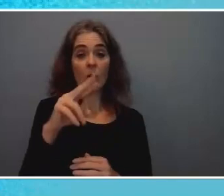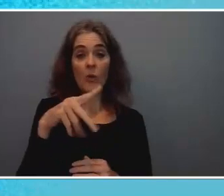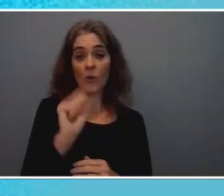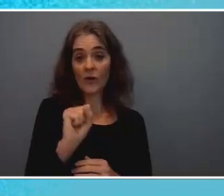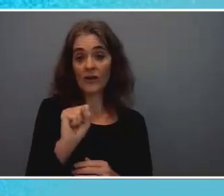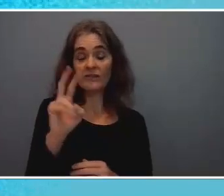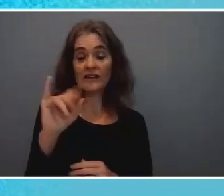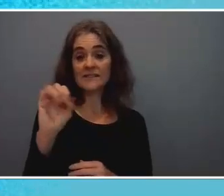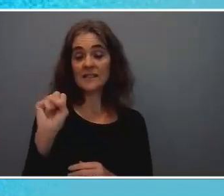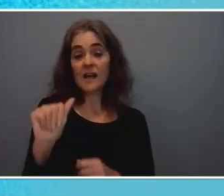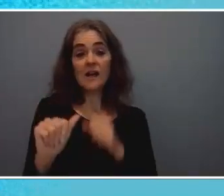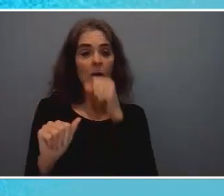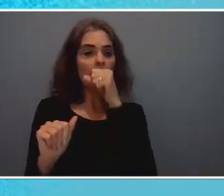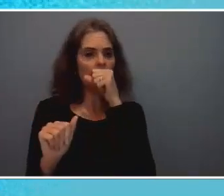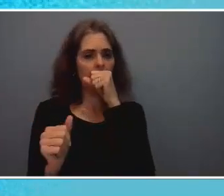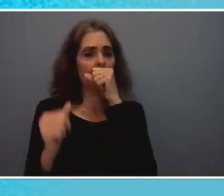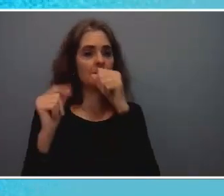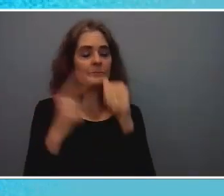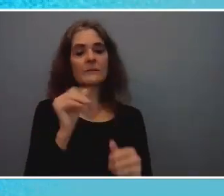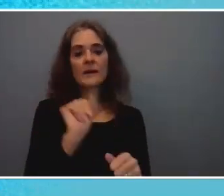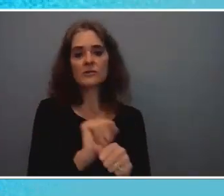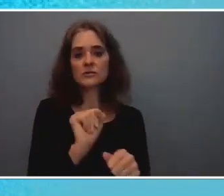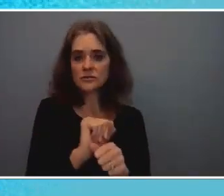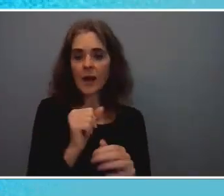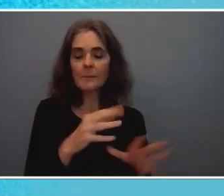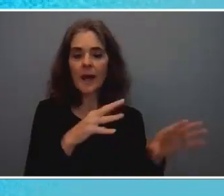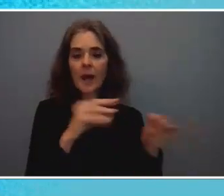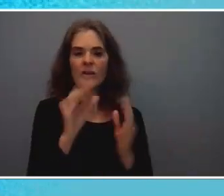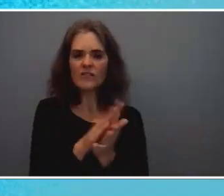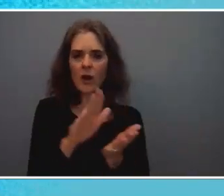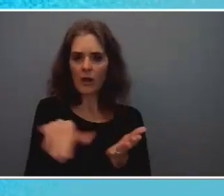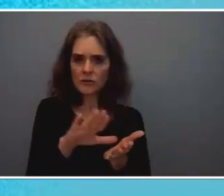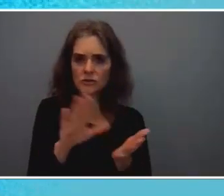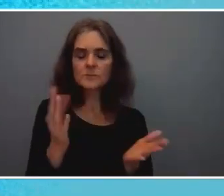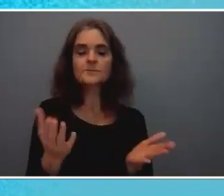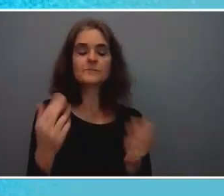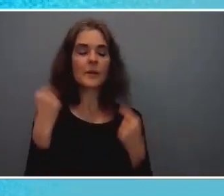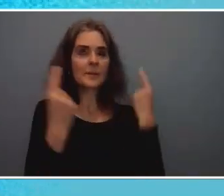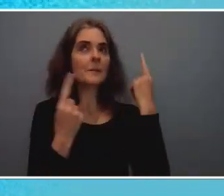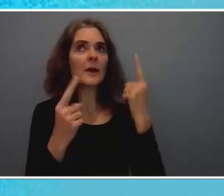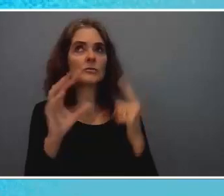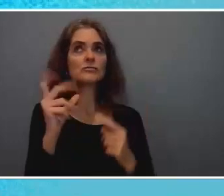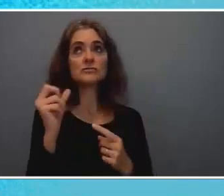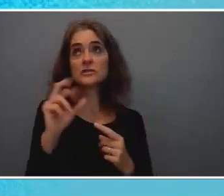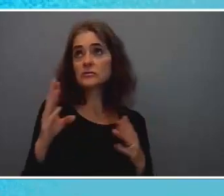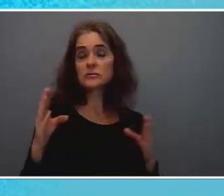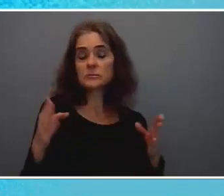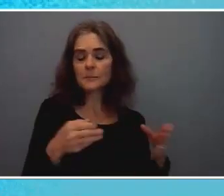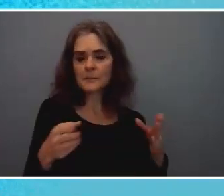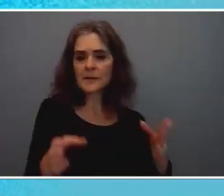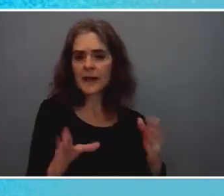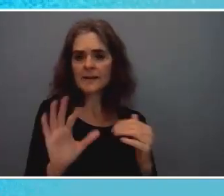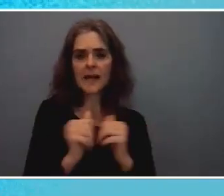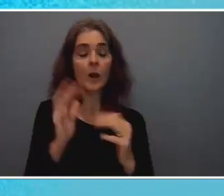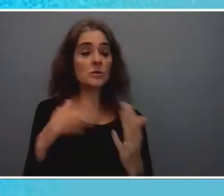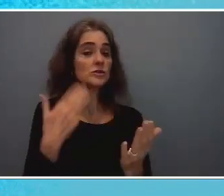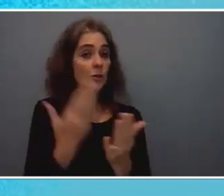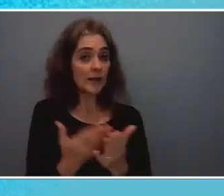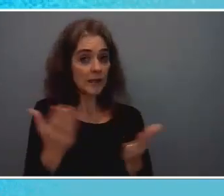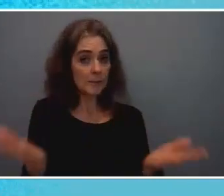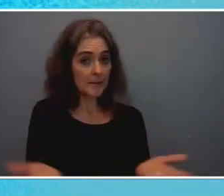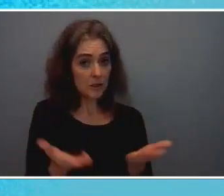so it's really interesting to thinking about career paths and you know how do you end up here doing